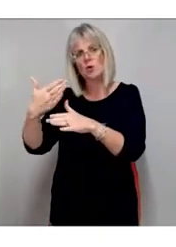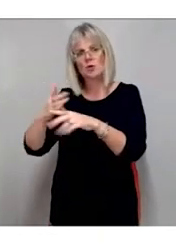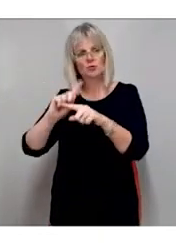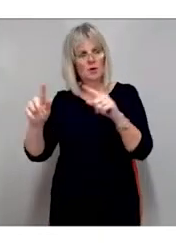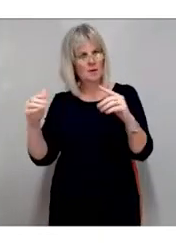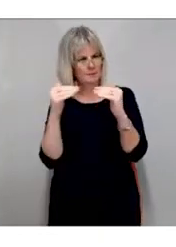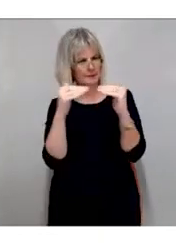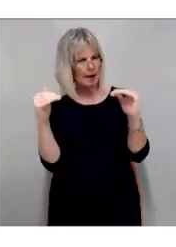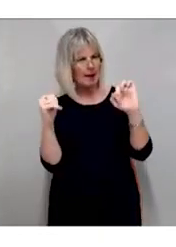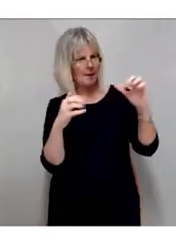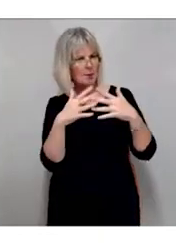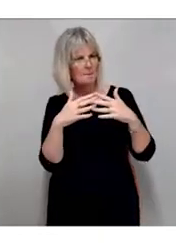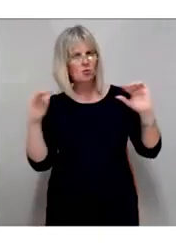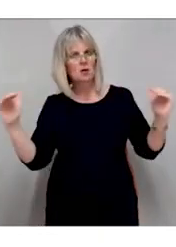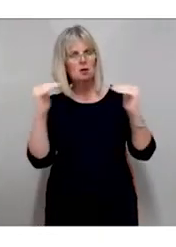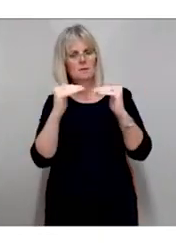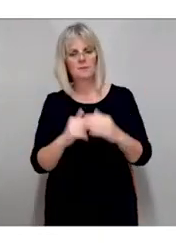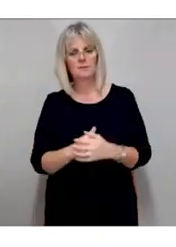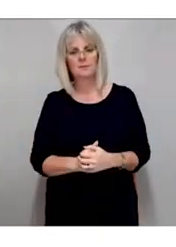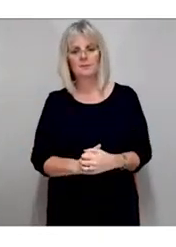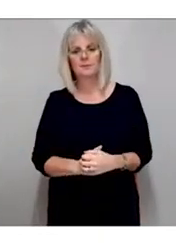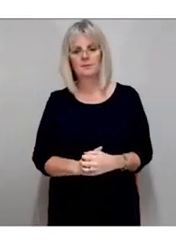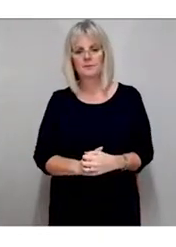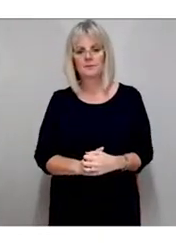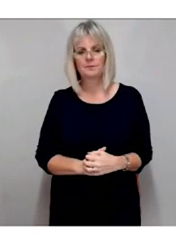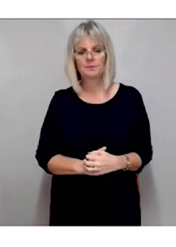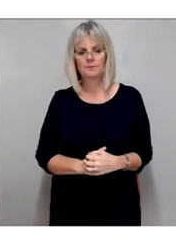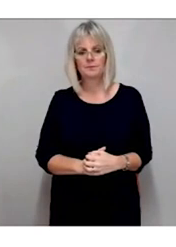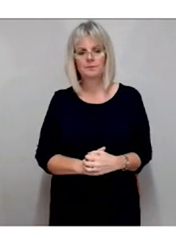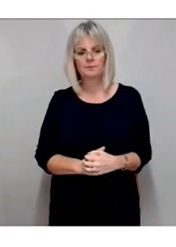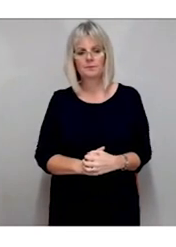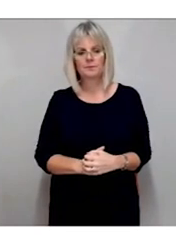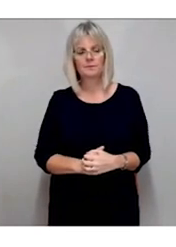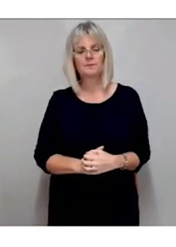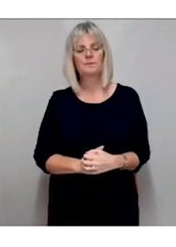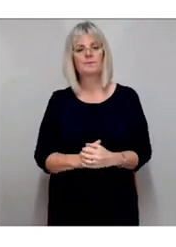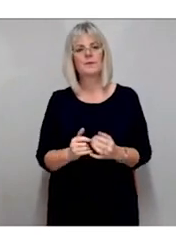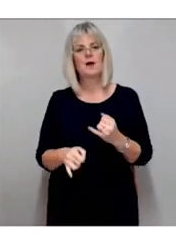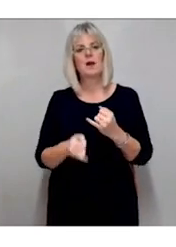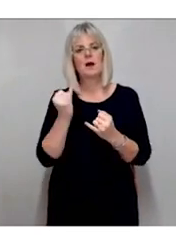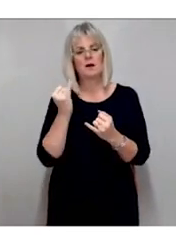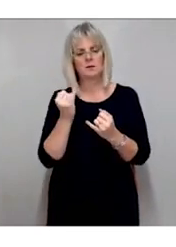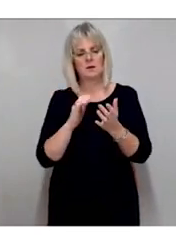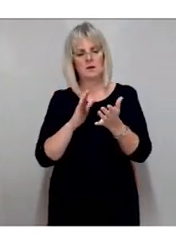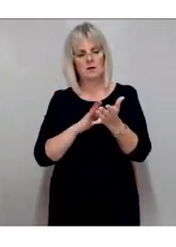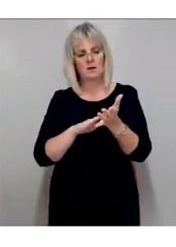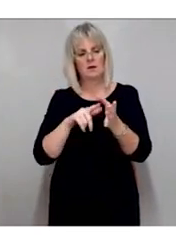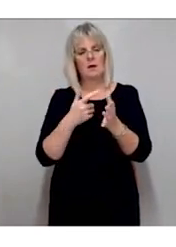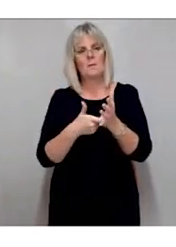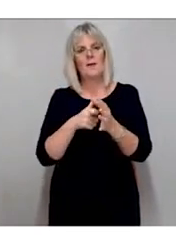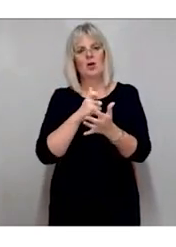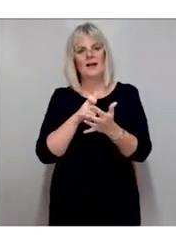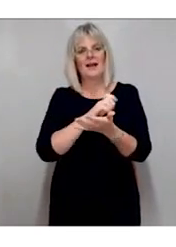Finally, the Marrakesh Treaty to facilitate access to published works for people who are blind or visually